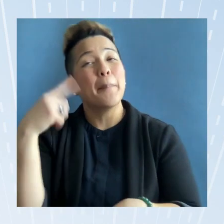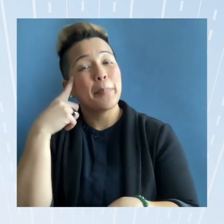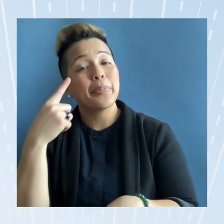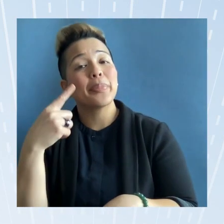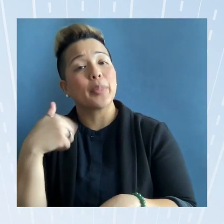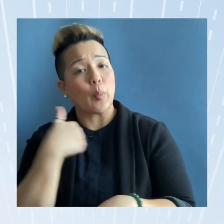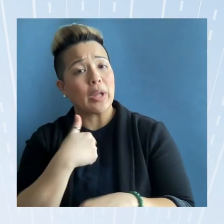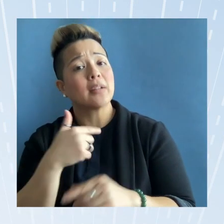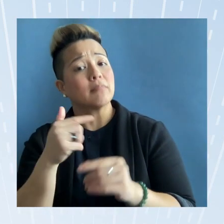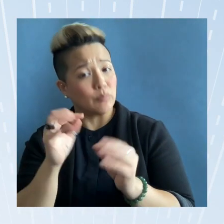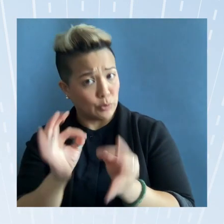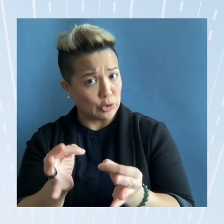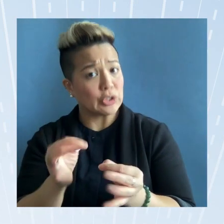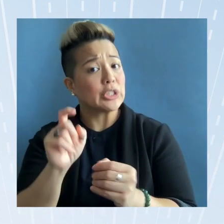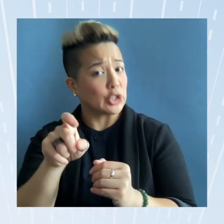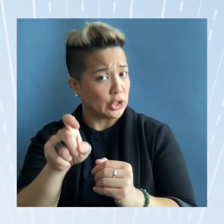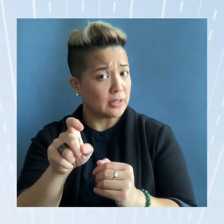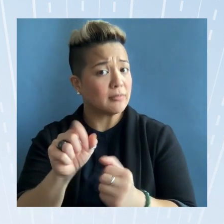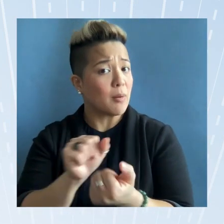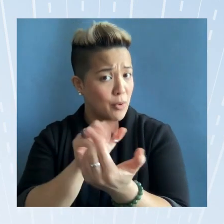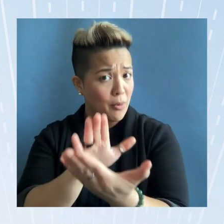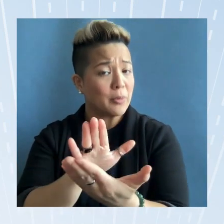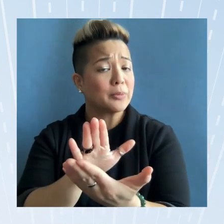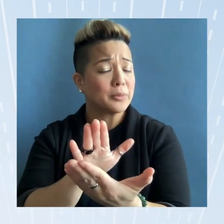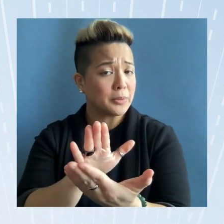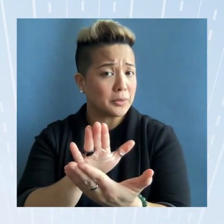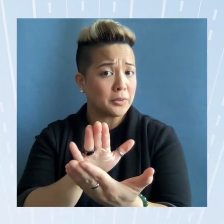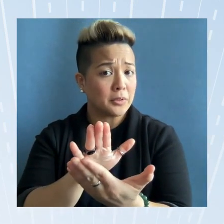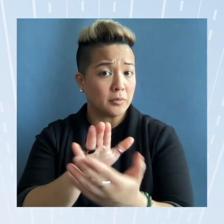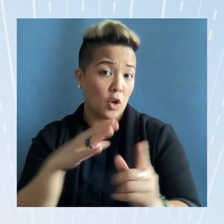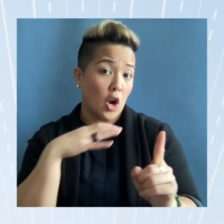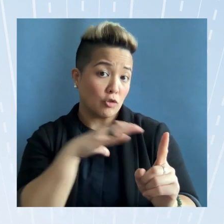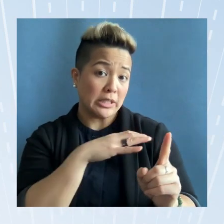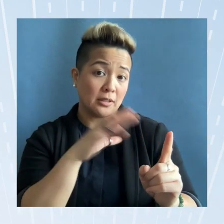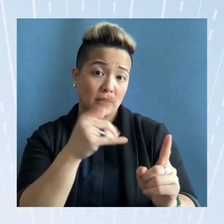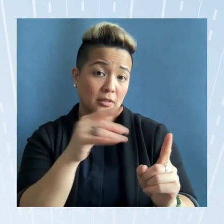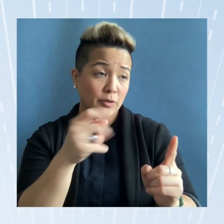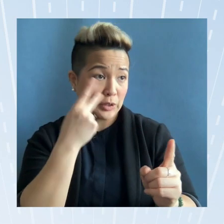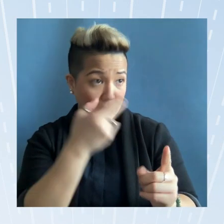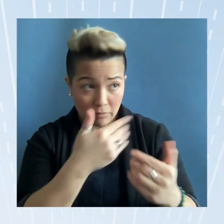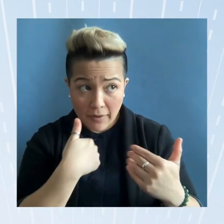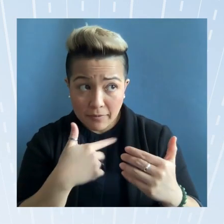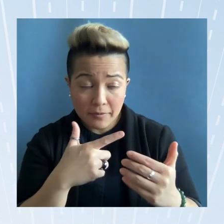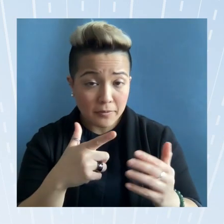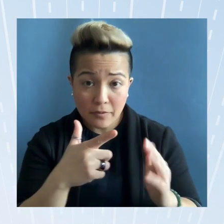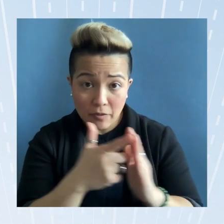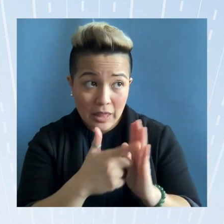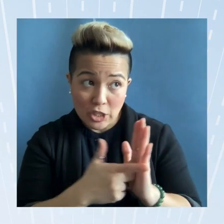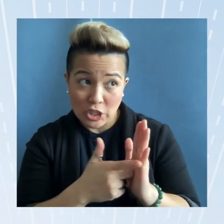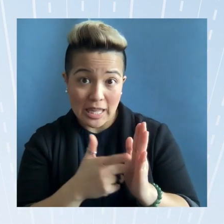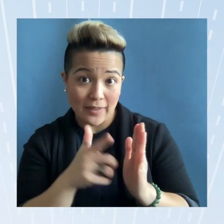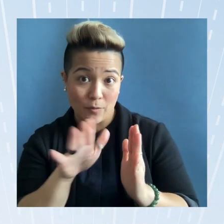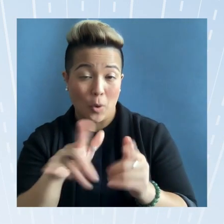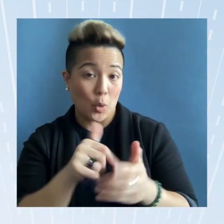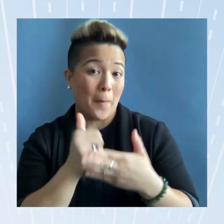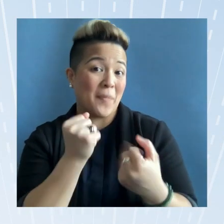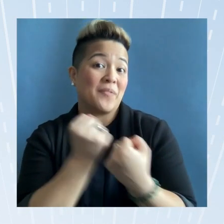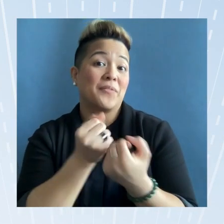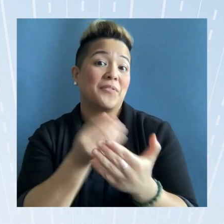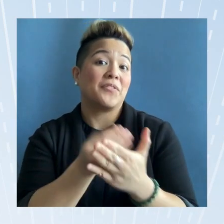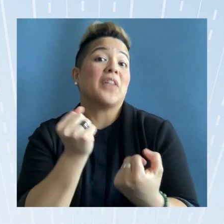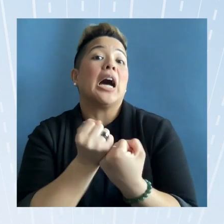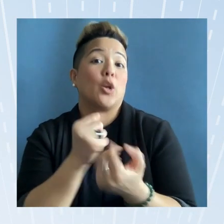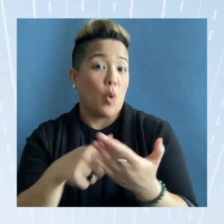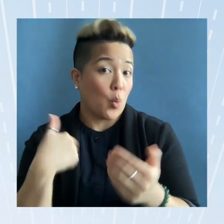certainly should approach Congress to see if there's a legislative way to help fund what we what we need